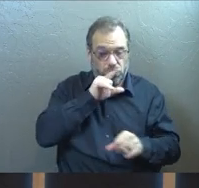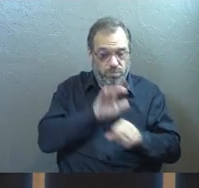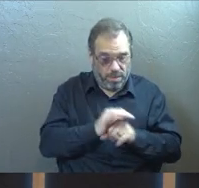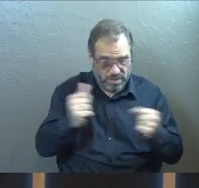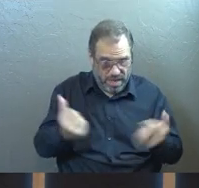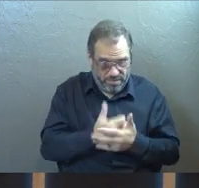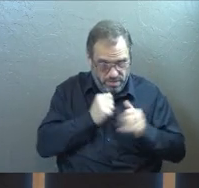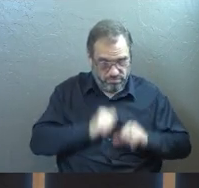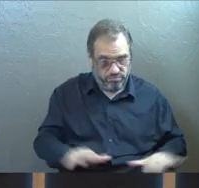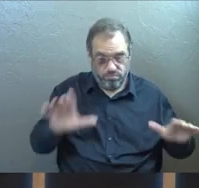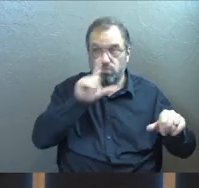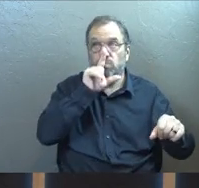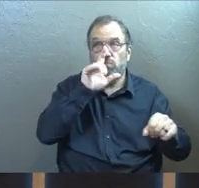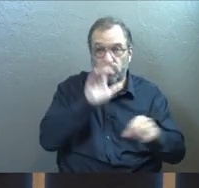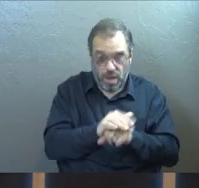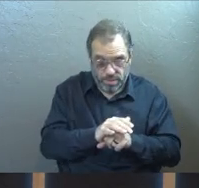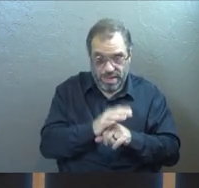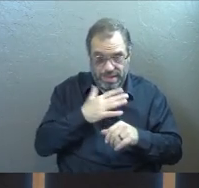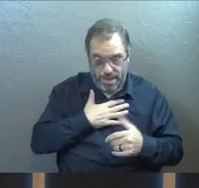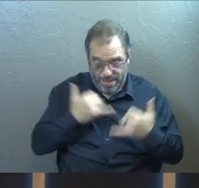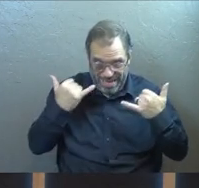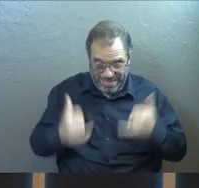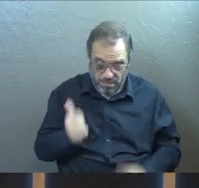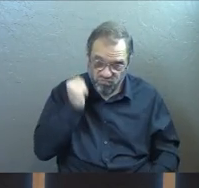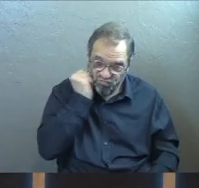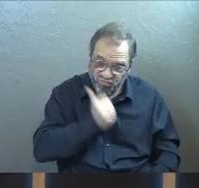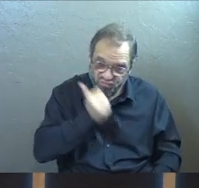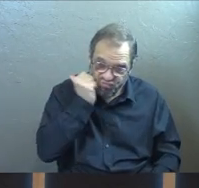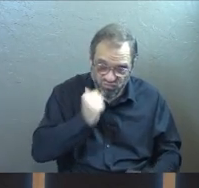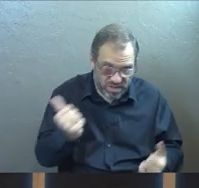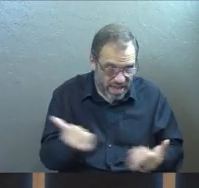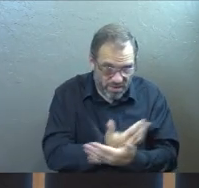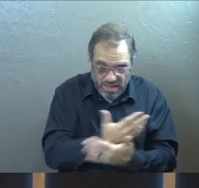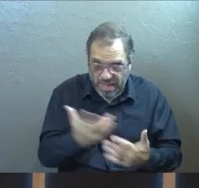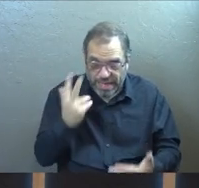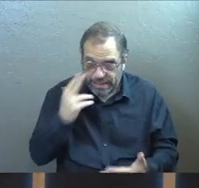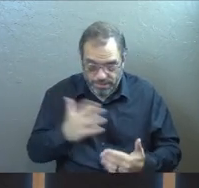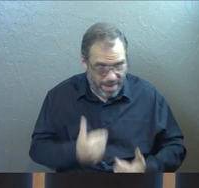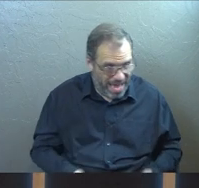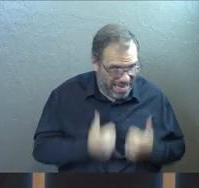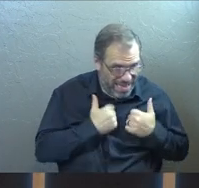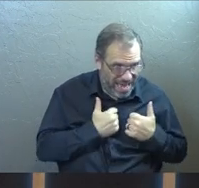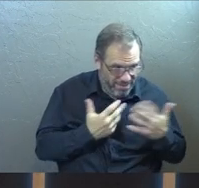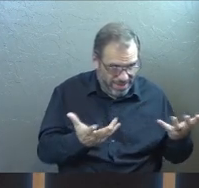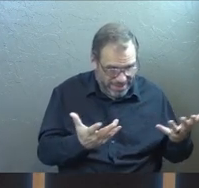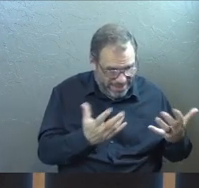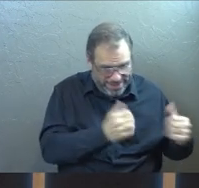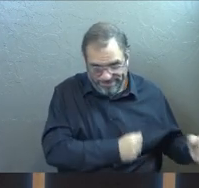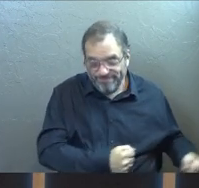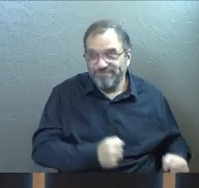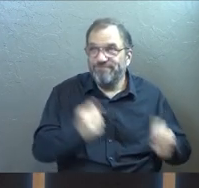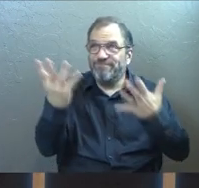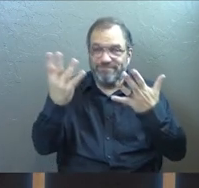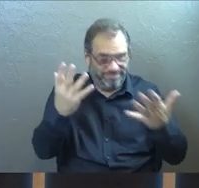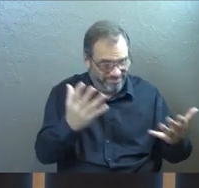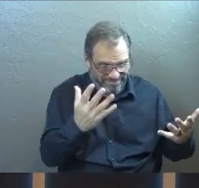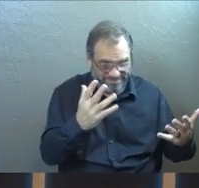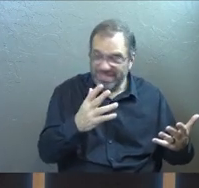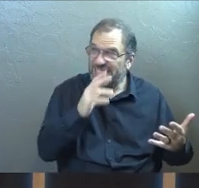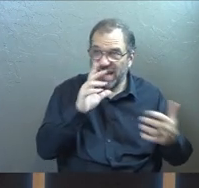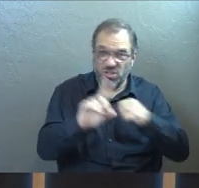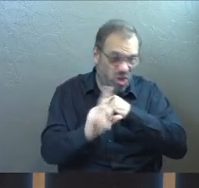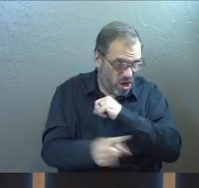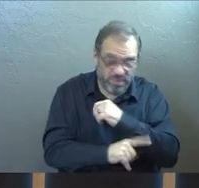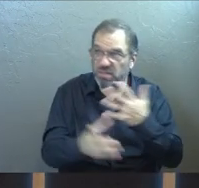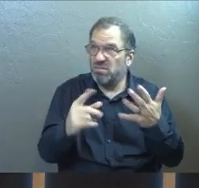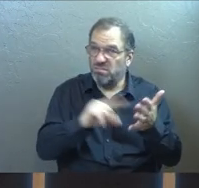surrendered everything as a promise. And then in my current daily life, everything that I see in my life, I keep surrendering it to him and saying, that's on